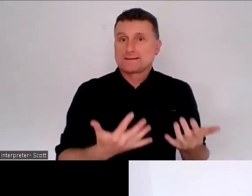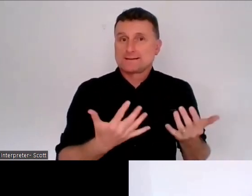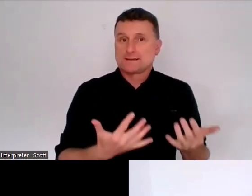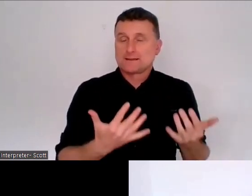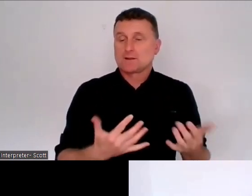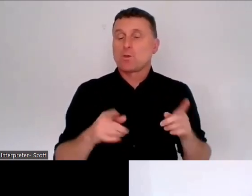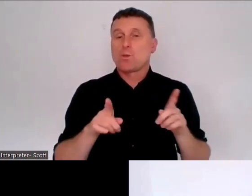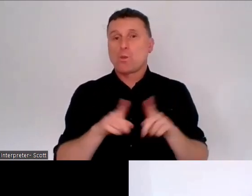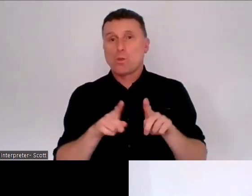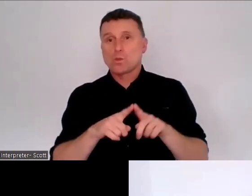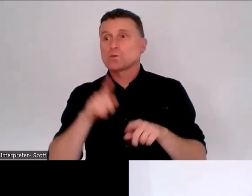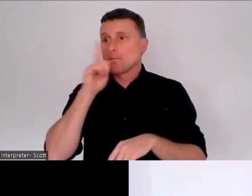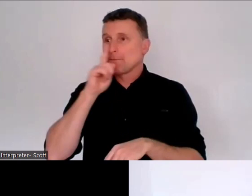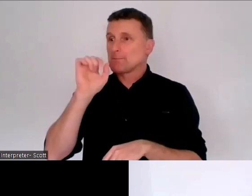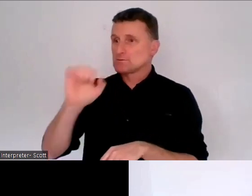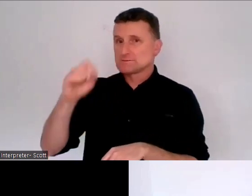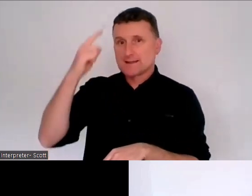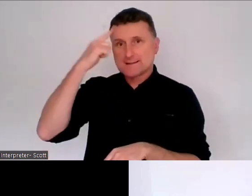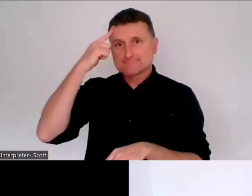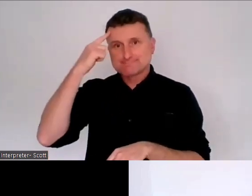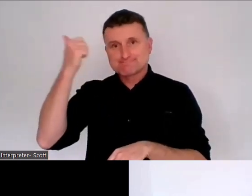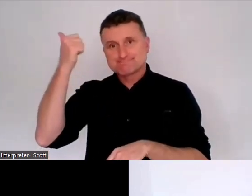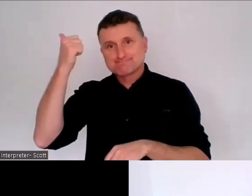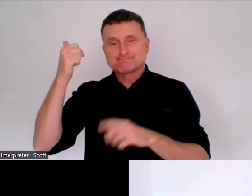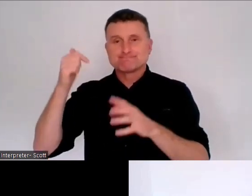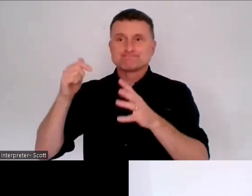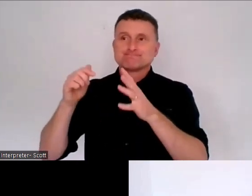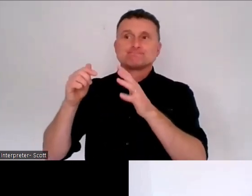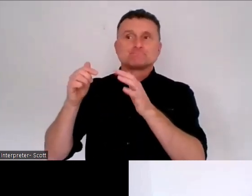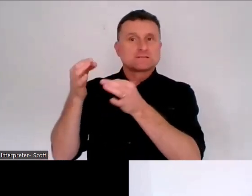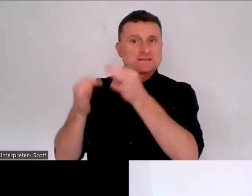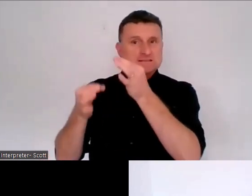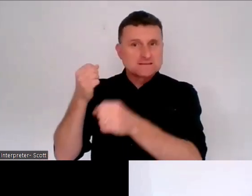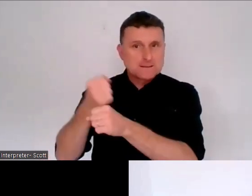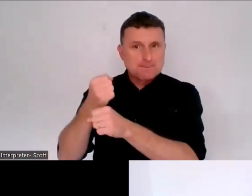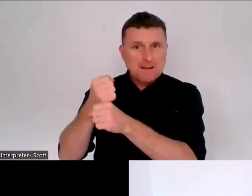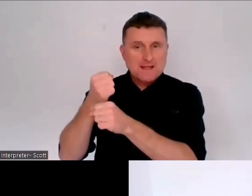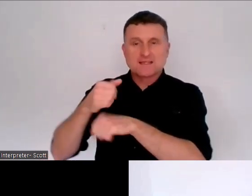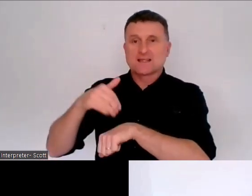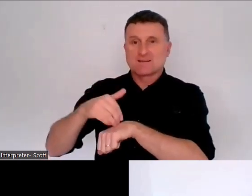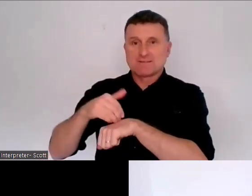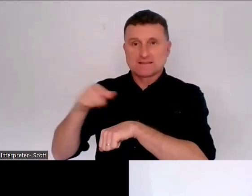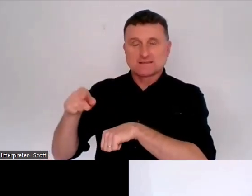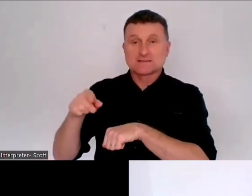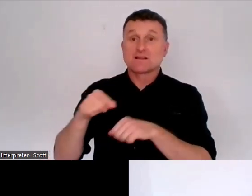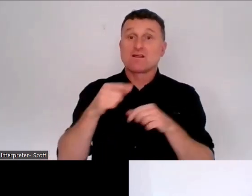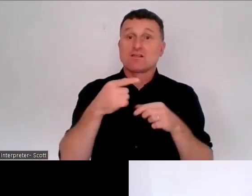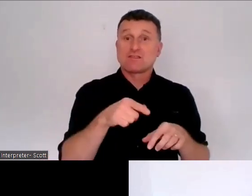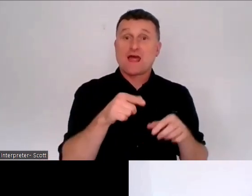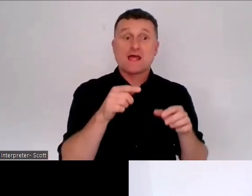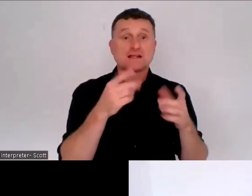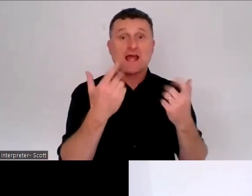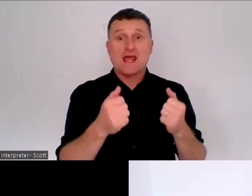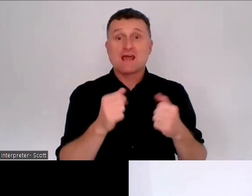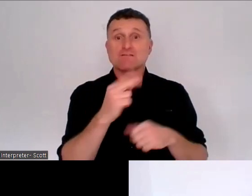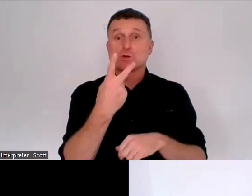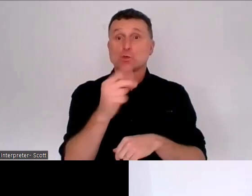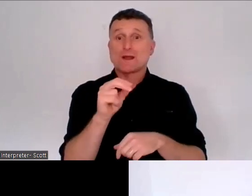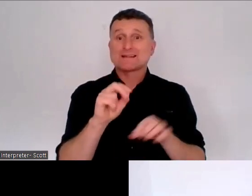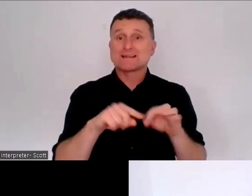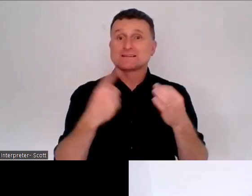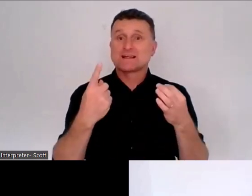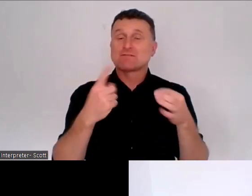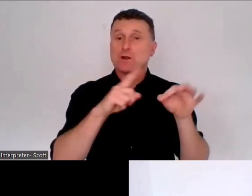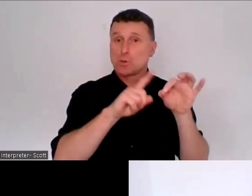effective decision making. And it asks 20 questions about people's experiences with current law